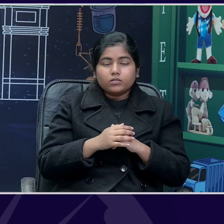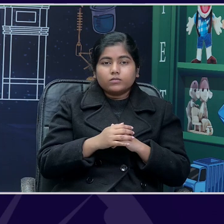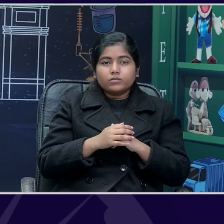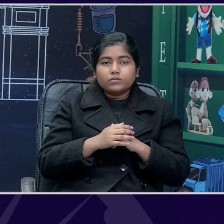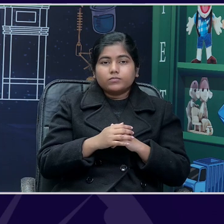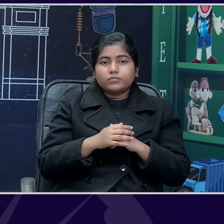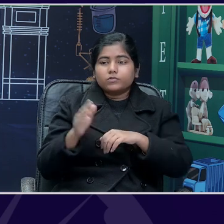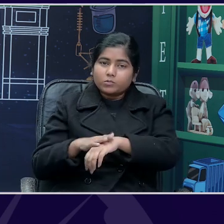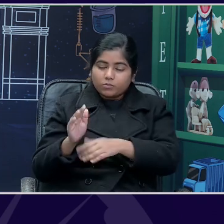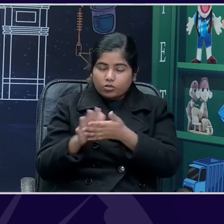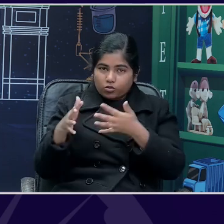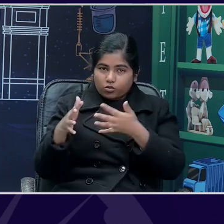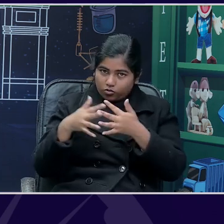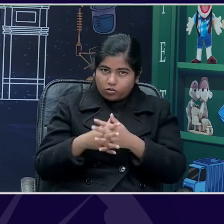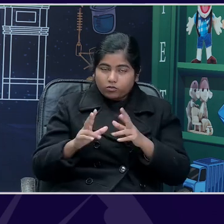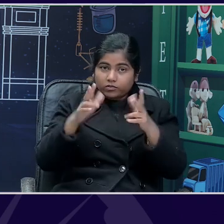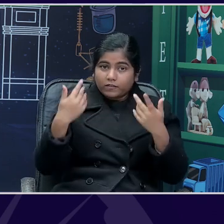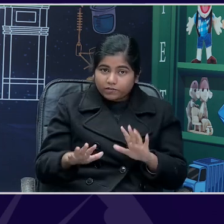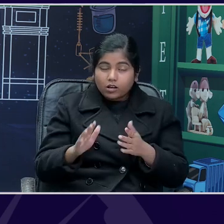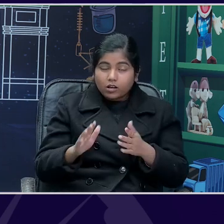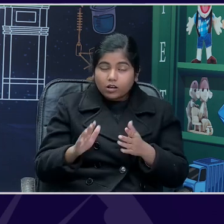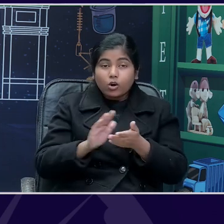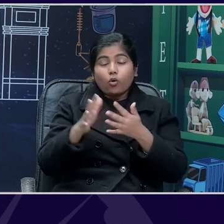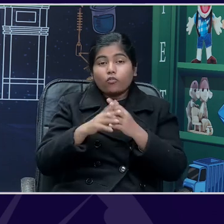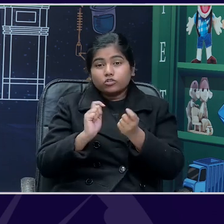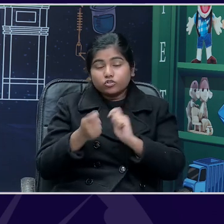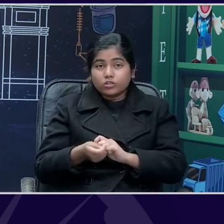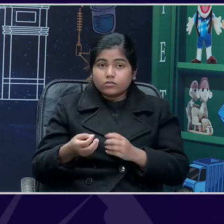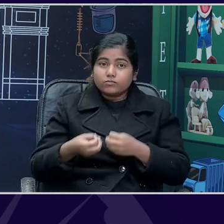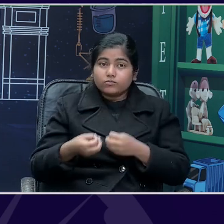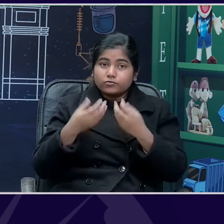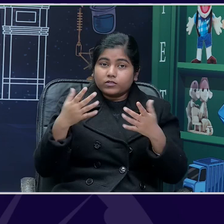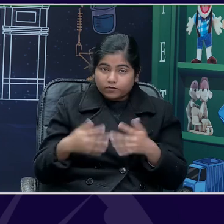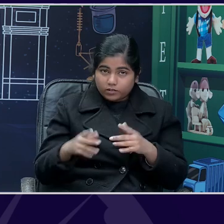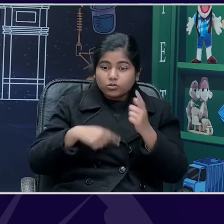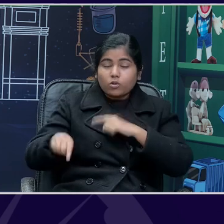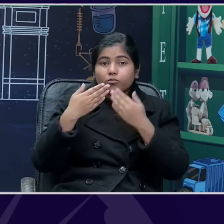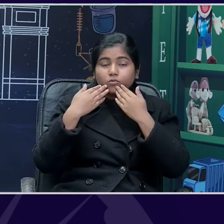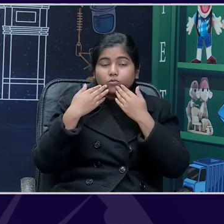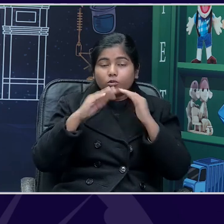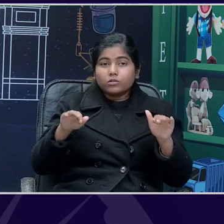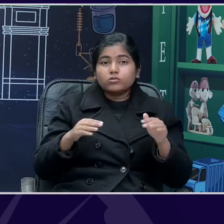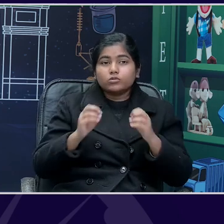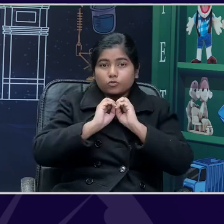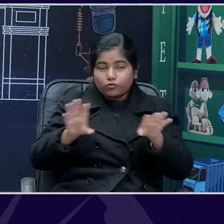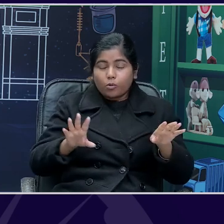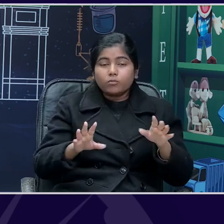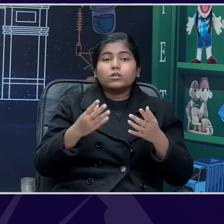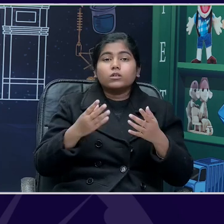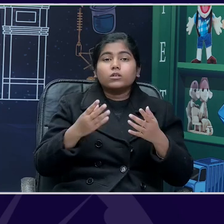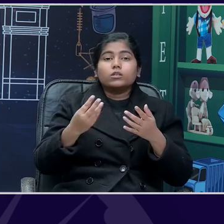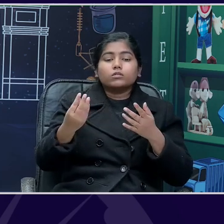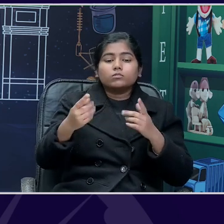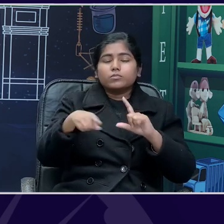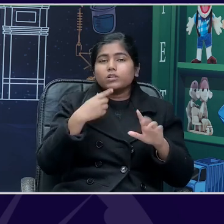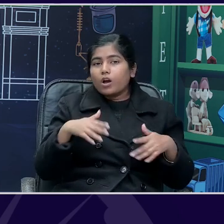you also told homework and modified homework so let's tell our students where to send them to a format.